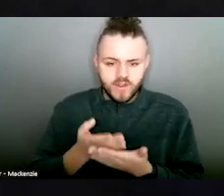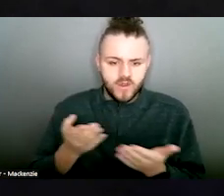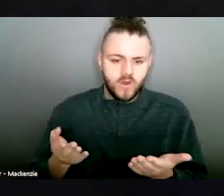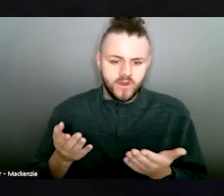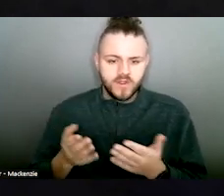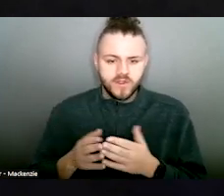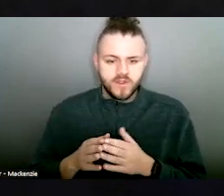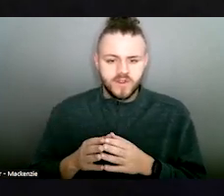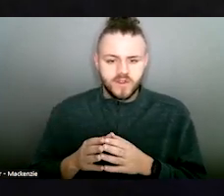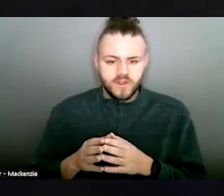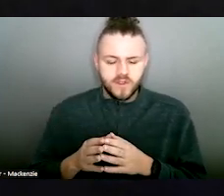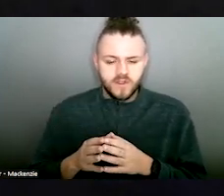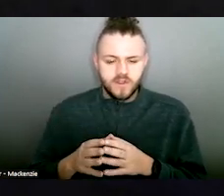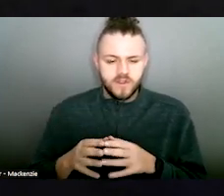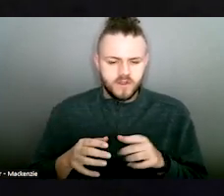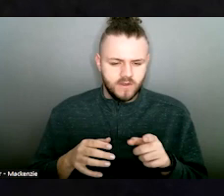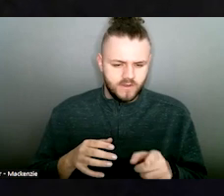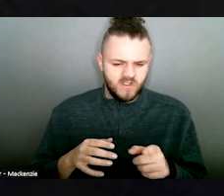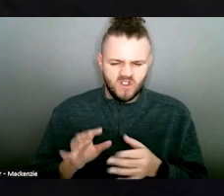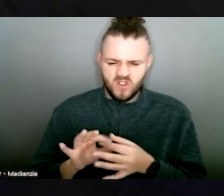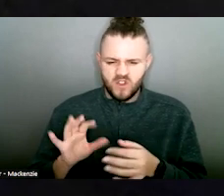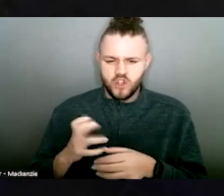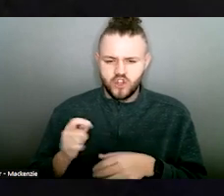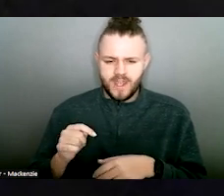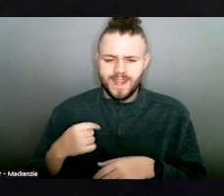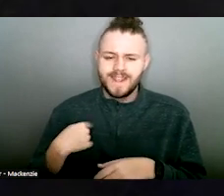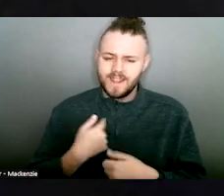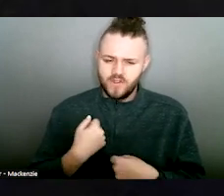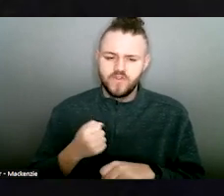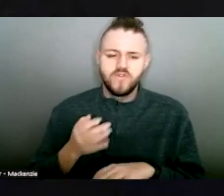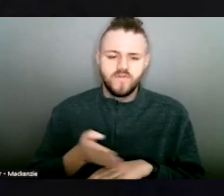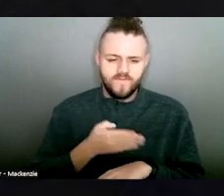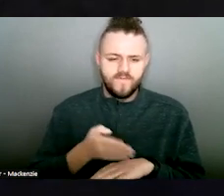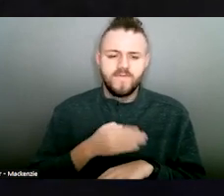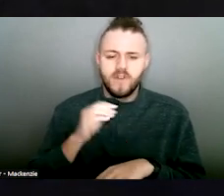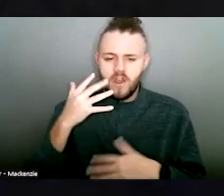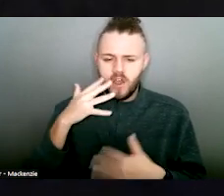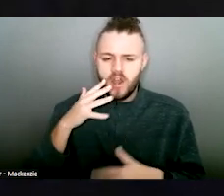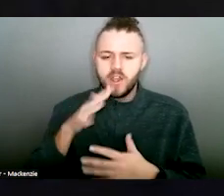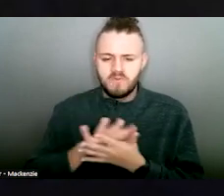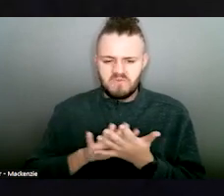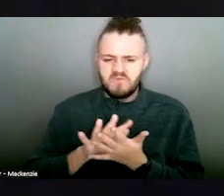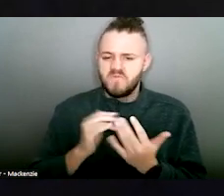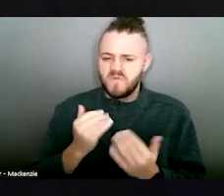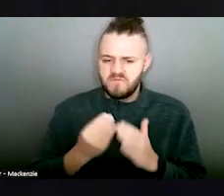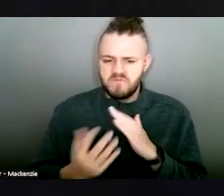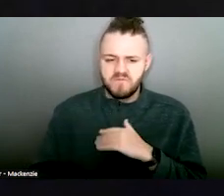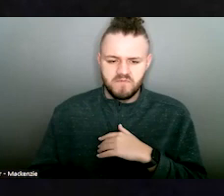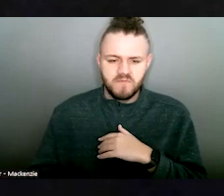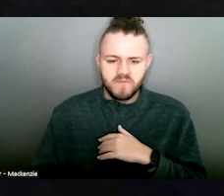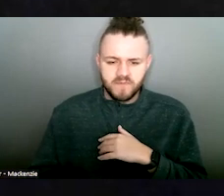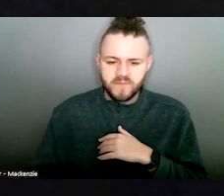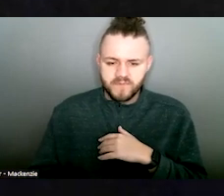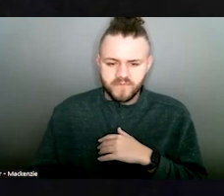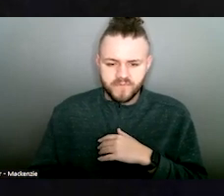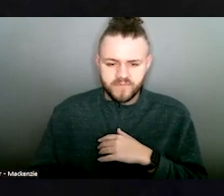ODDN surveyed its 76 number program to make the impact of these cuts. And now our board chair, Donnie